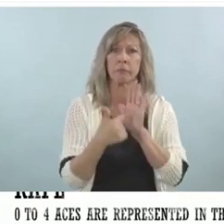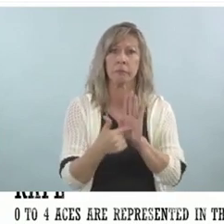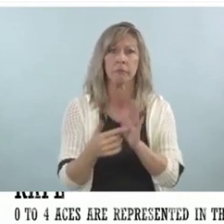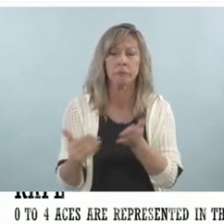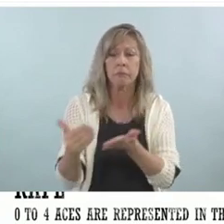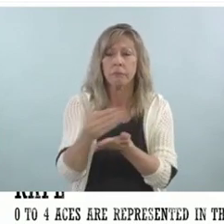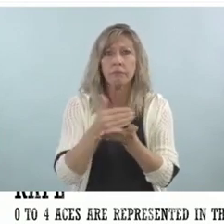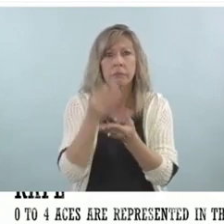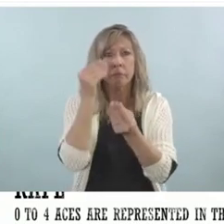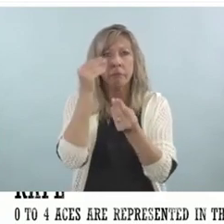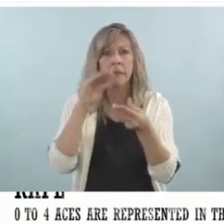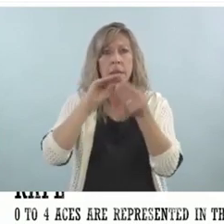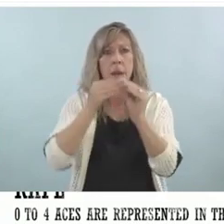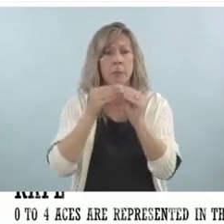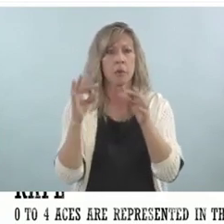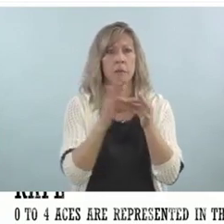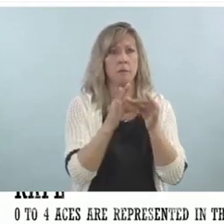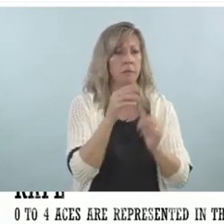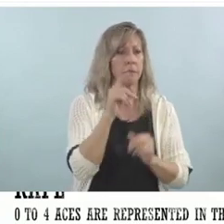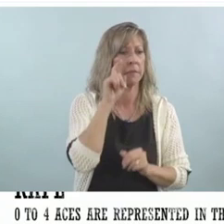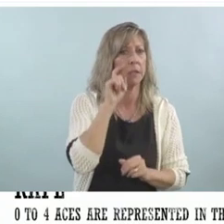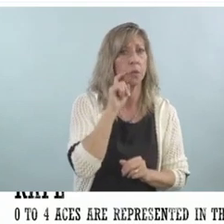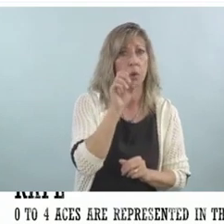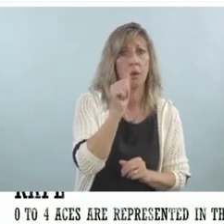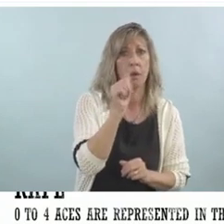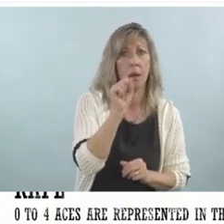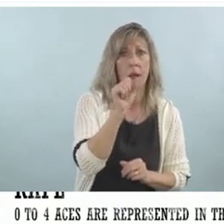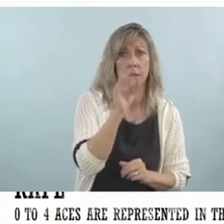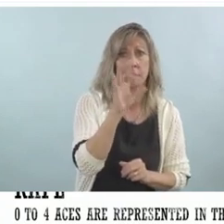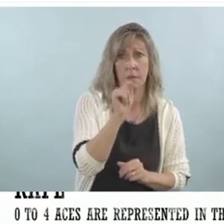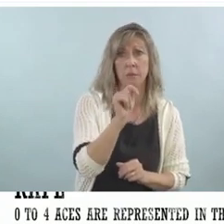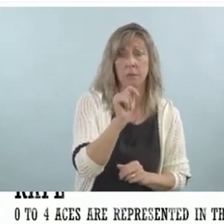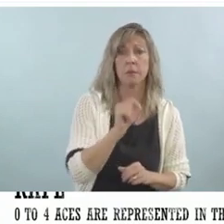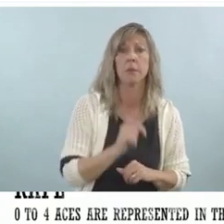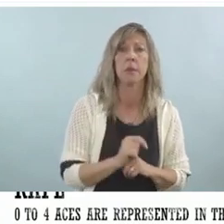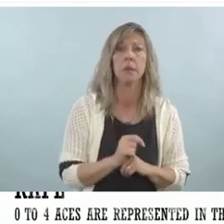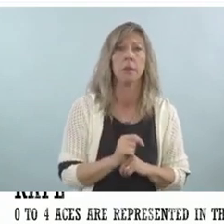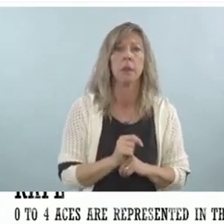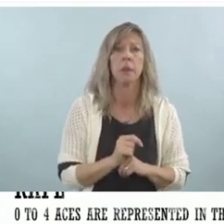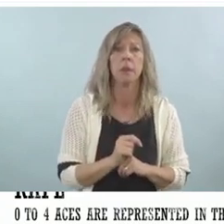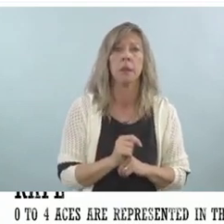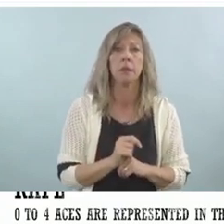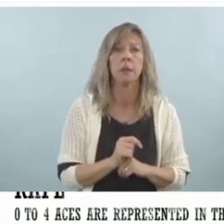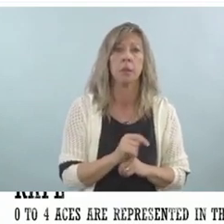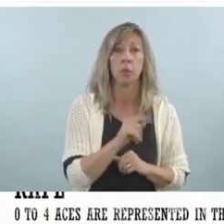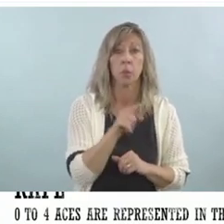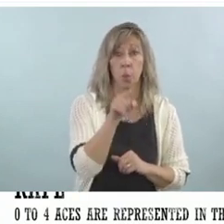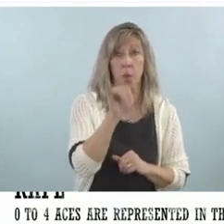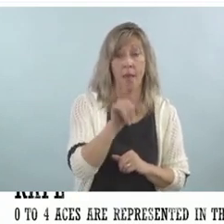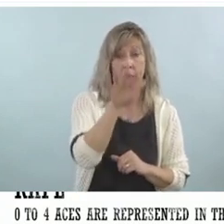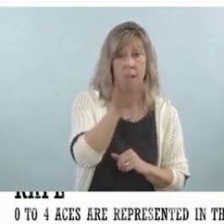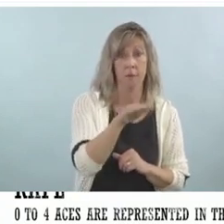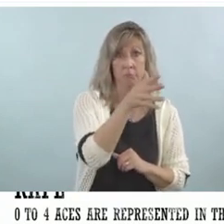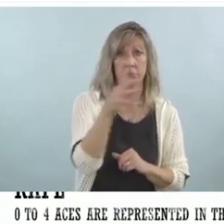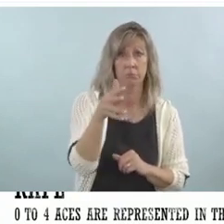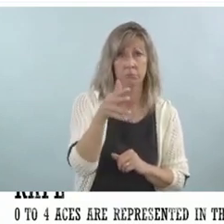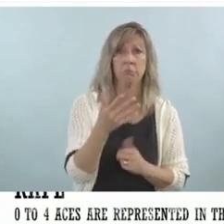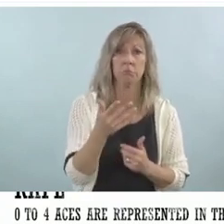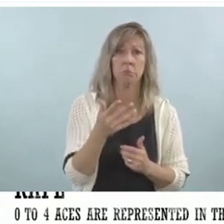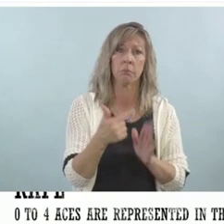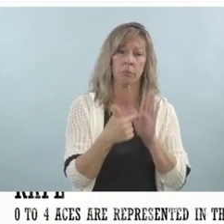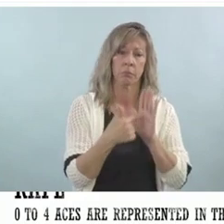assault. The graph here represents zero to four ACEs. So if you have never,